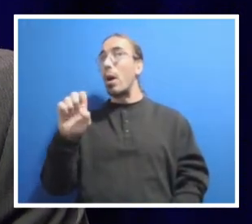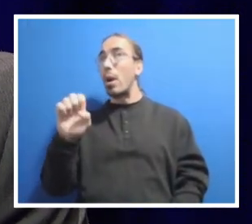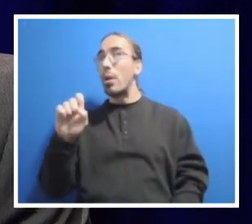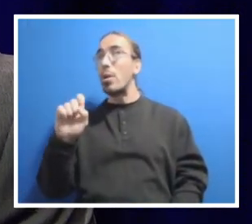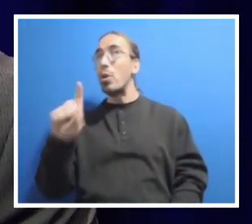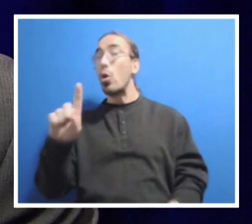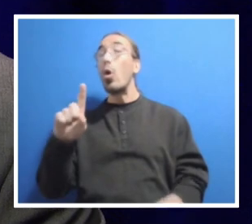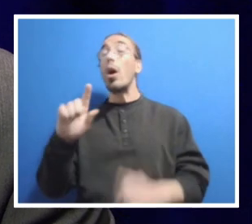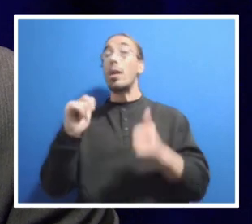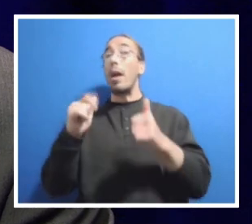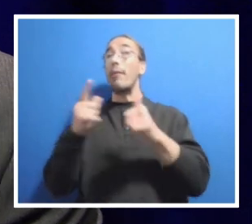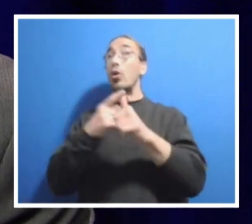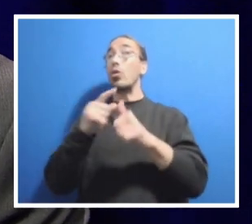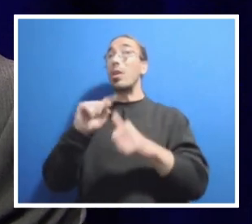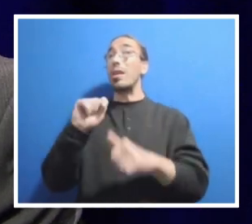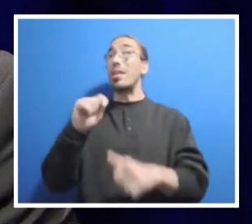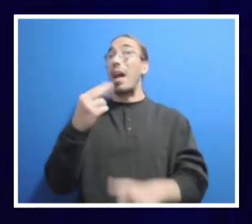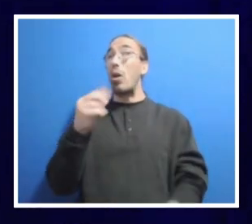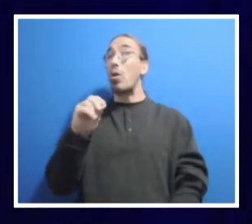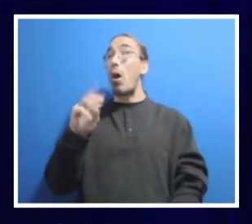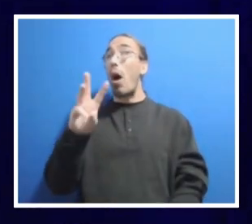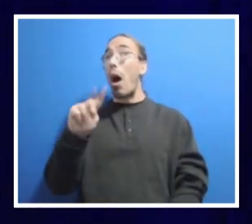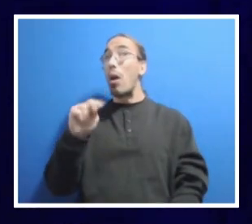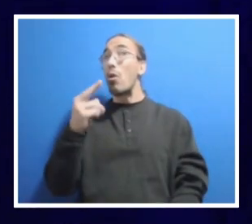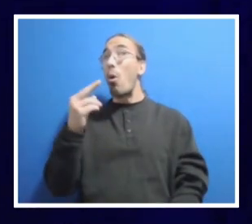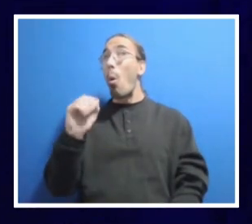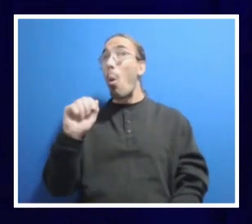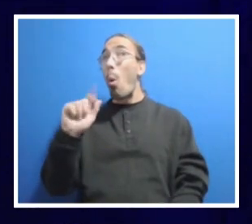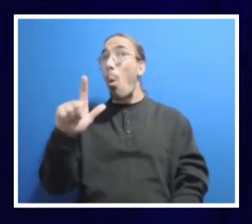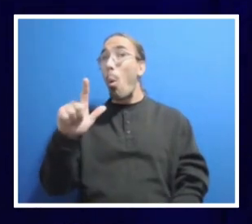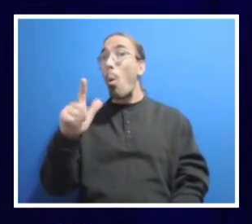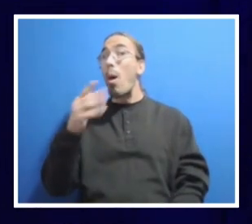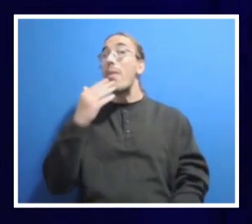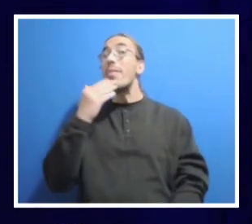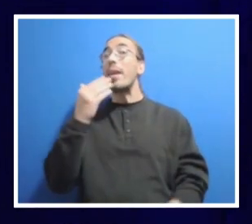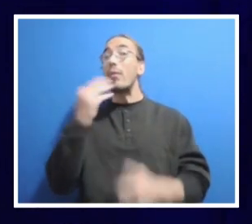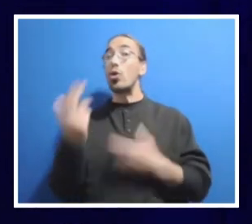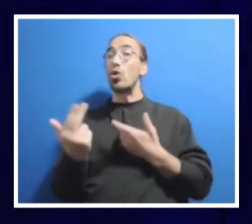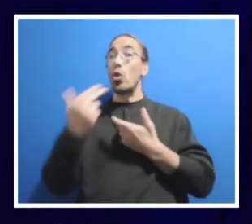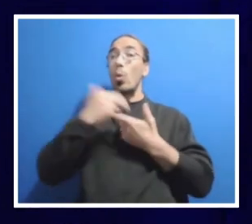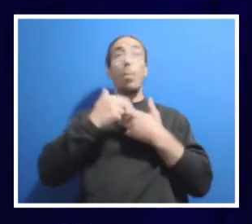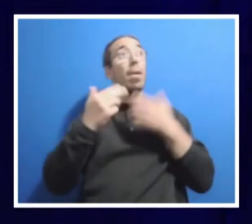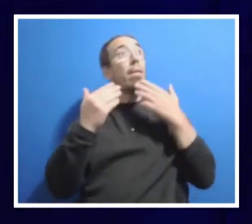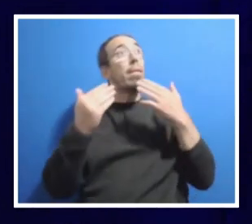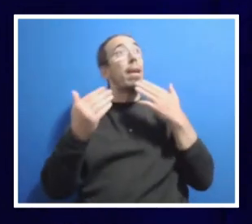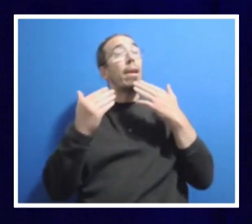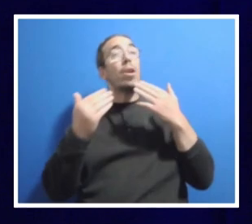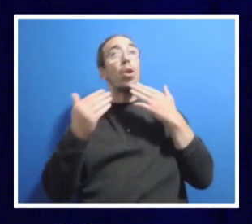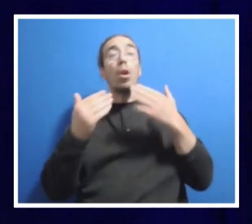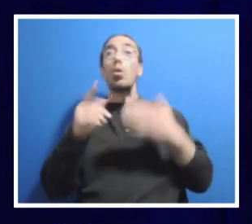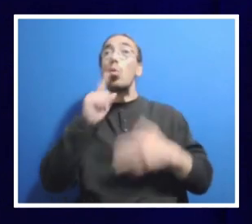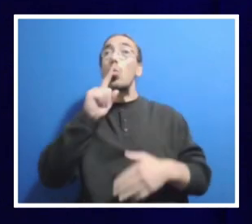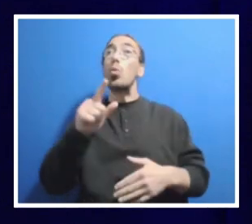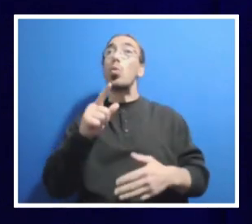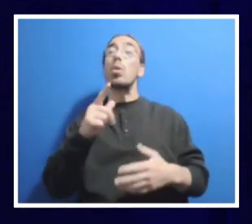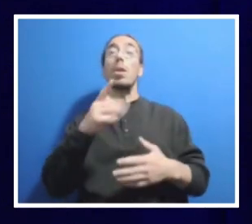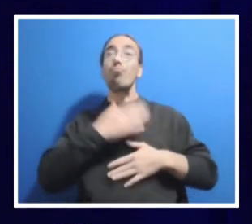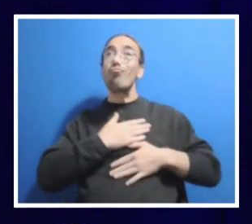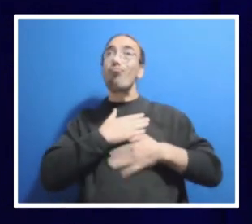first Penn State Town Hall, President Nealey Bendapudi. Thank you so much for joining us. Thank you so much, Ben. It's truly a pleasure to be here with you.